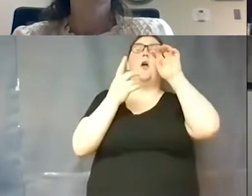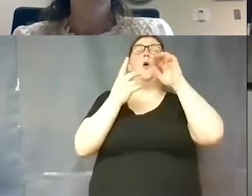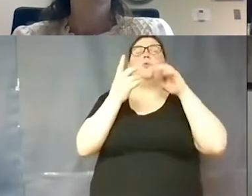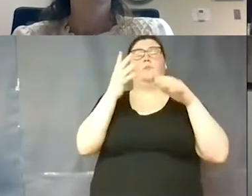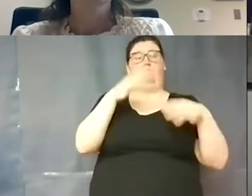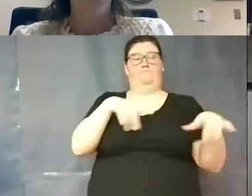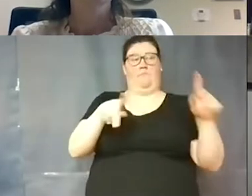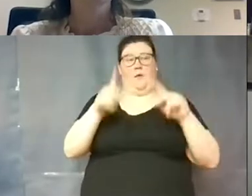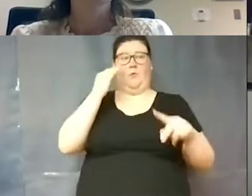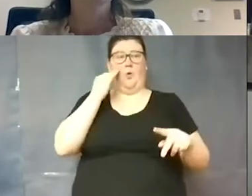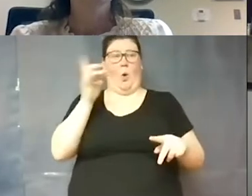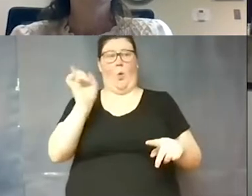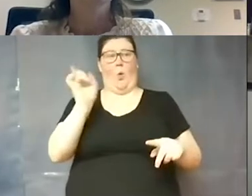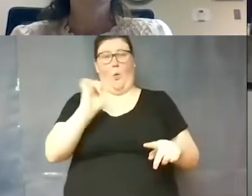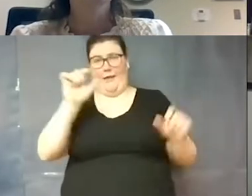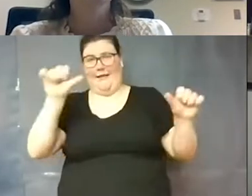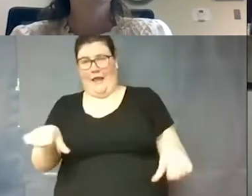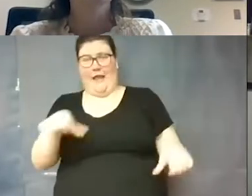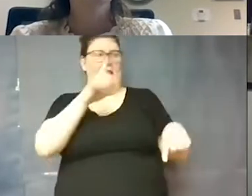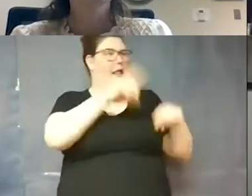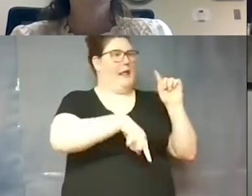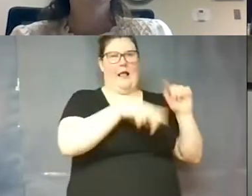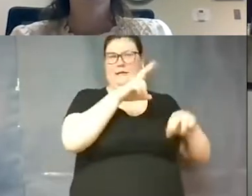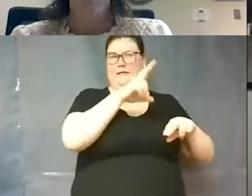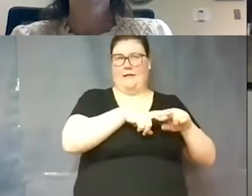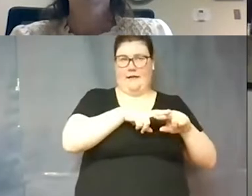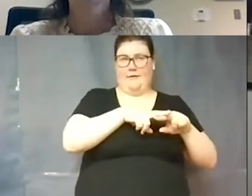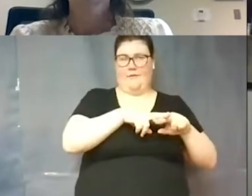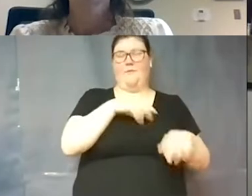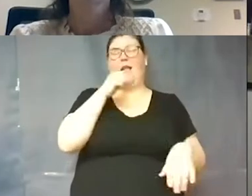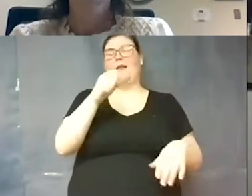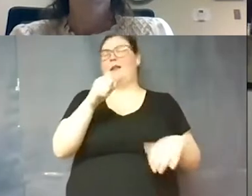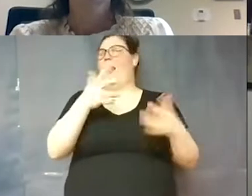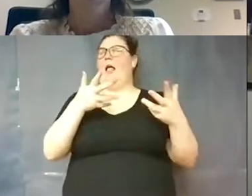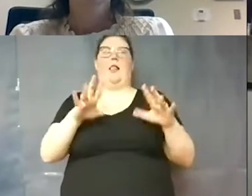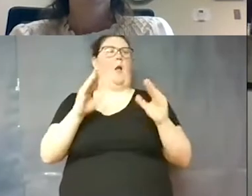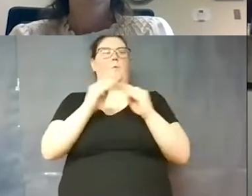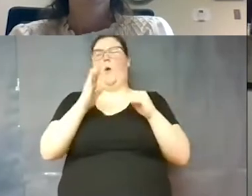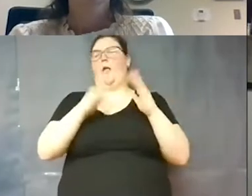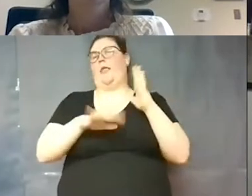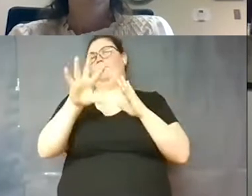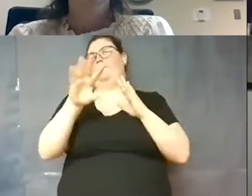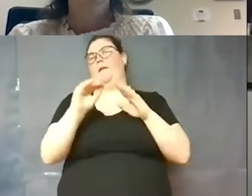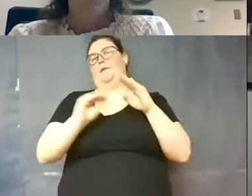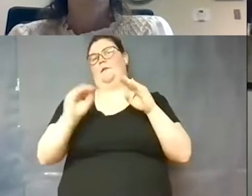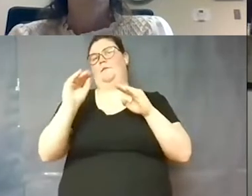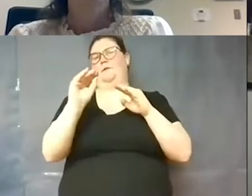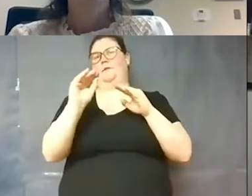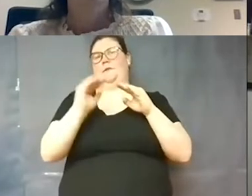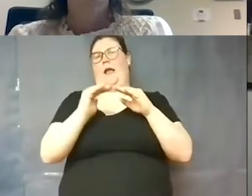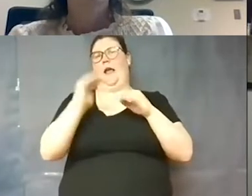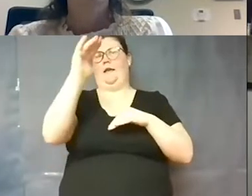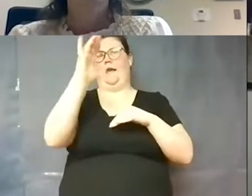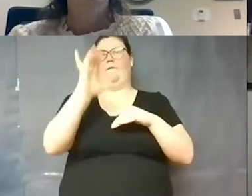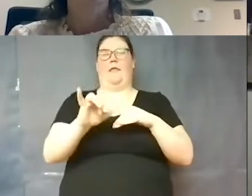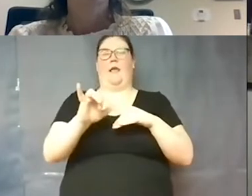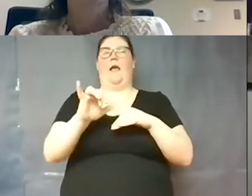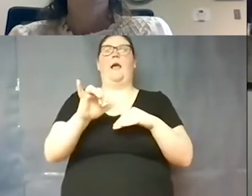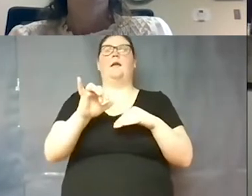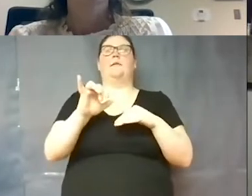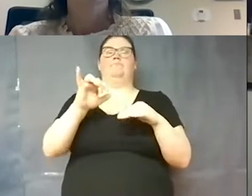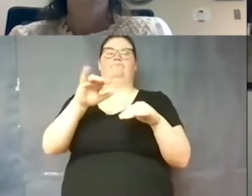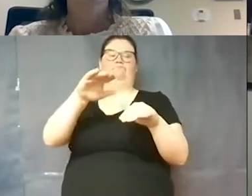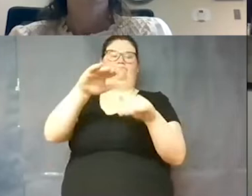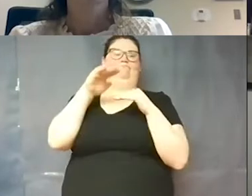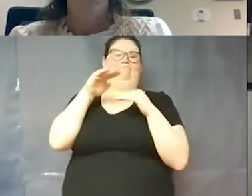they can sit and where they can't sit and we will not allow more than 50 percent of the the capacity of that venue into the